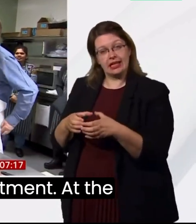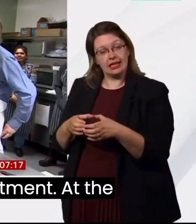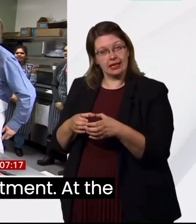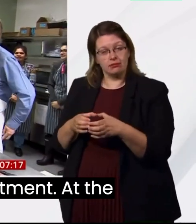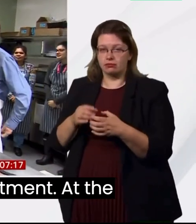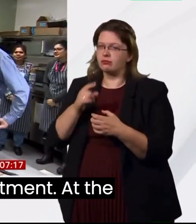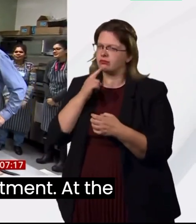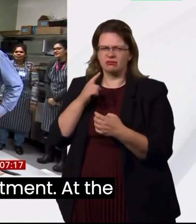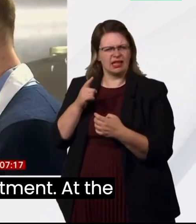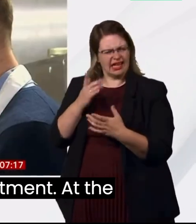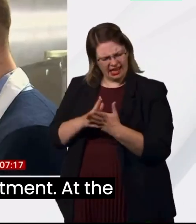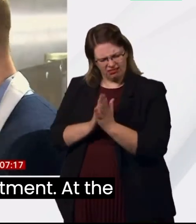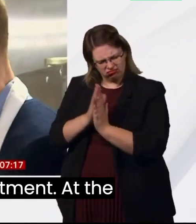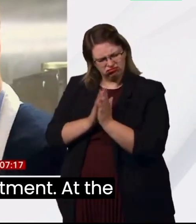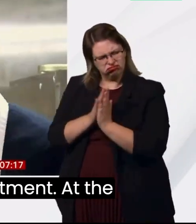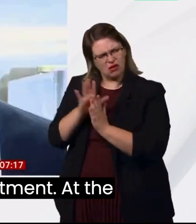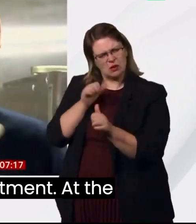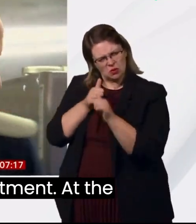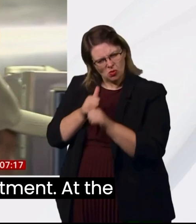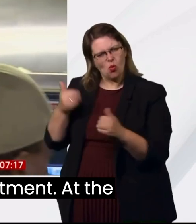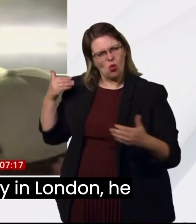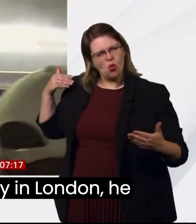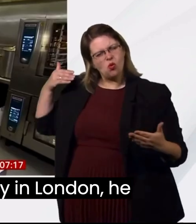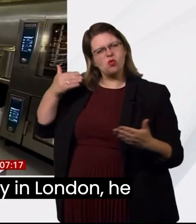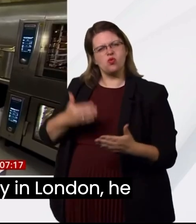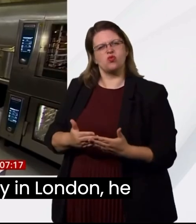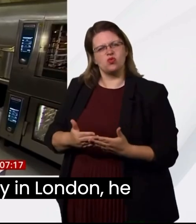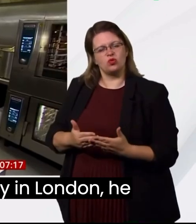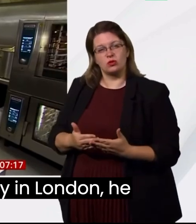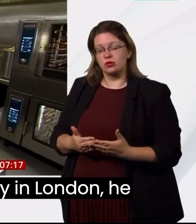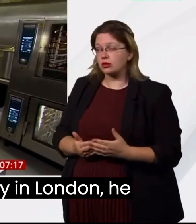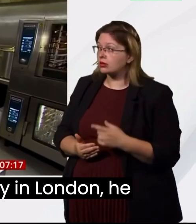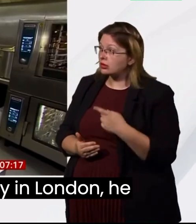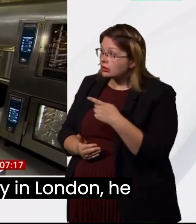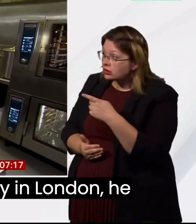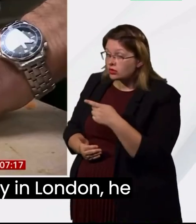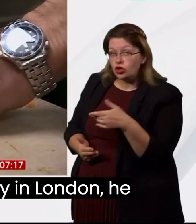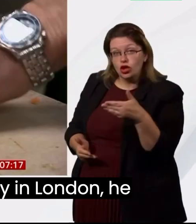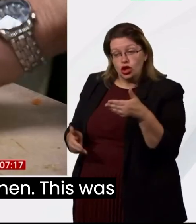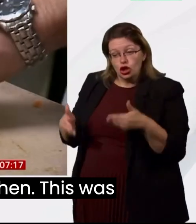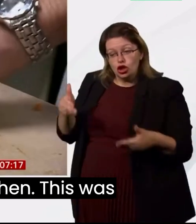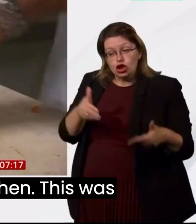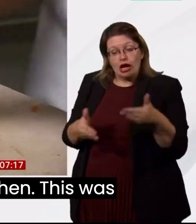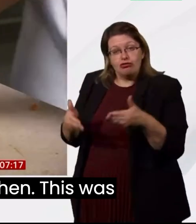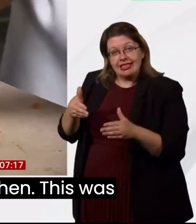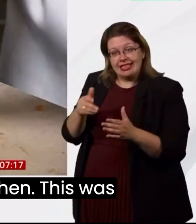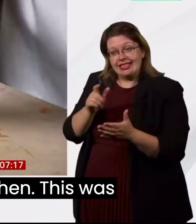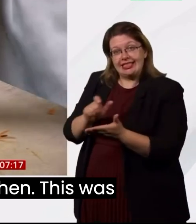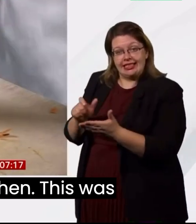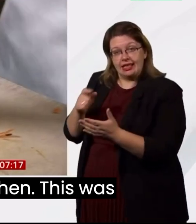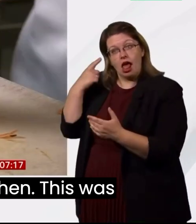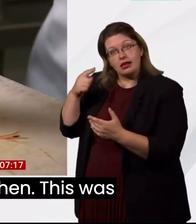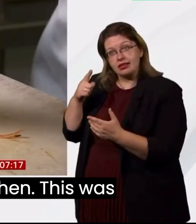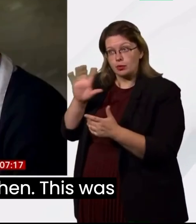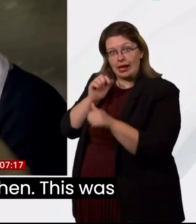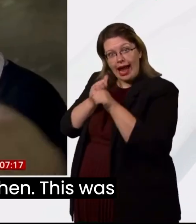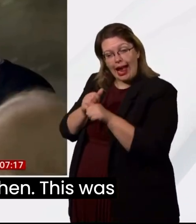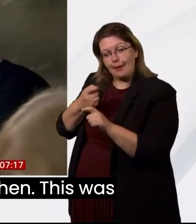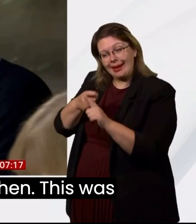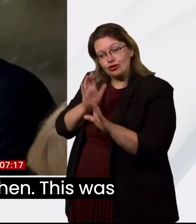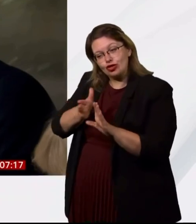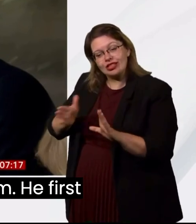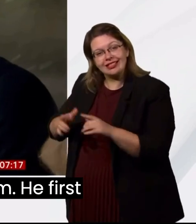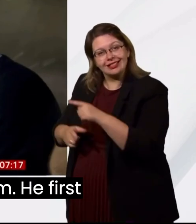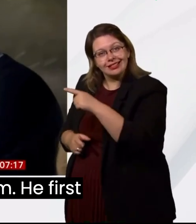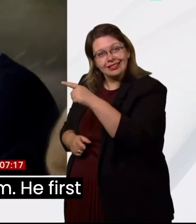where he's already shown his commitment. At the passage, a homeless charity in London, he was put to work in the kitchen. This